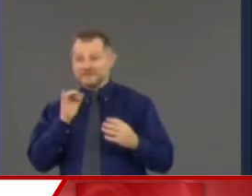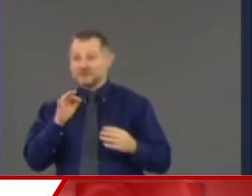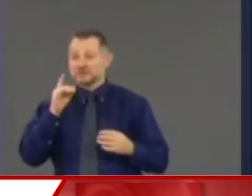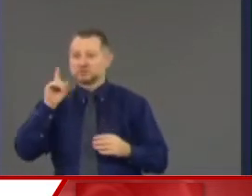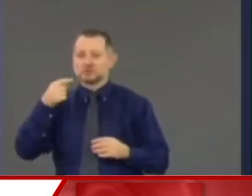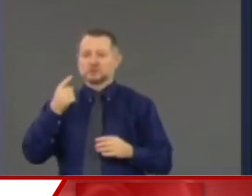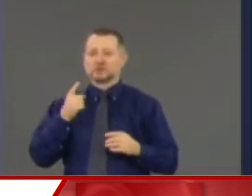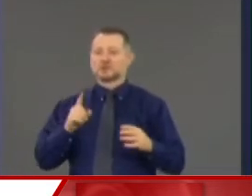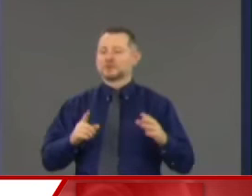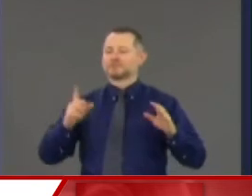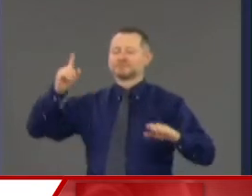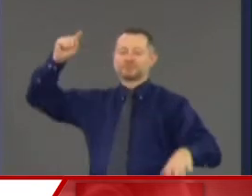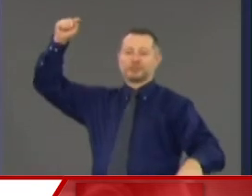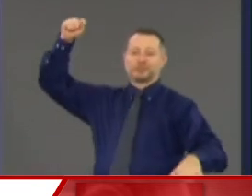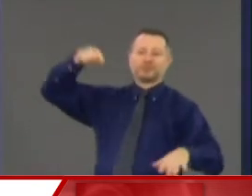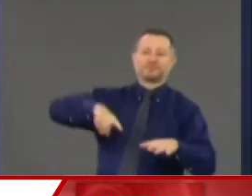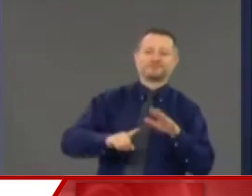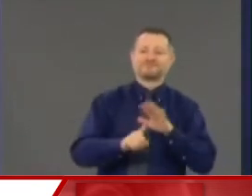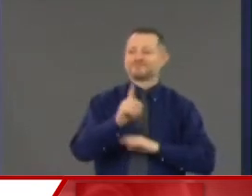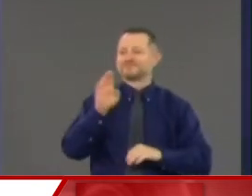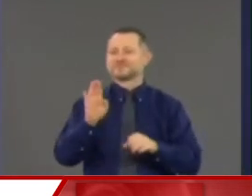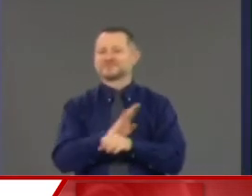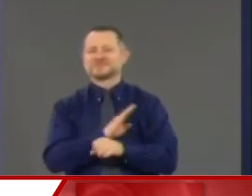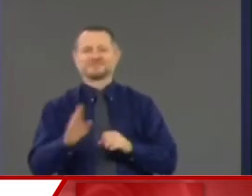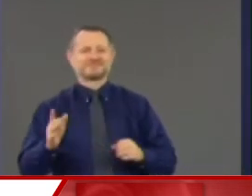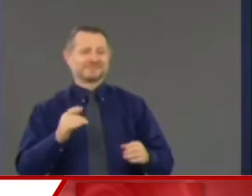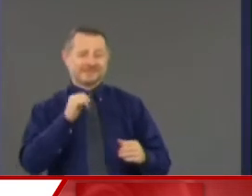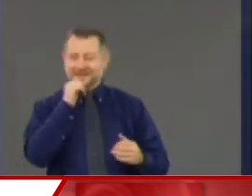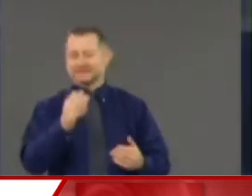a business on Fifth Avenue, it'd be a different story.